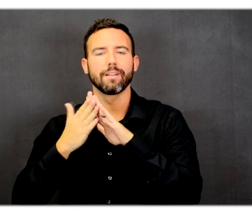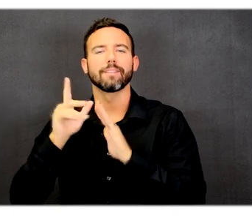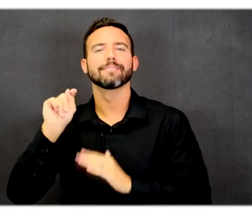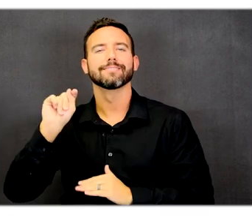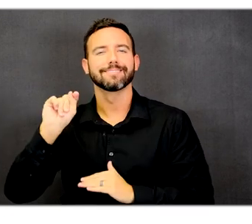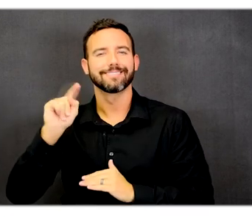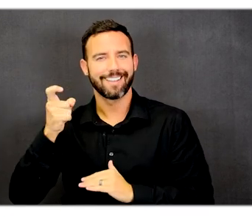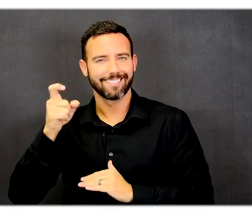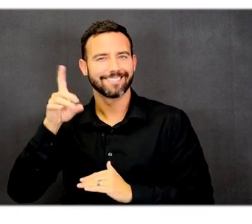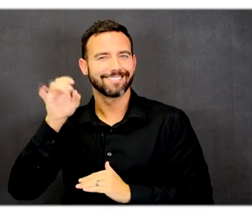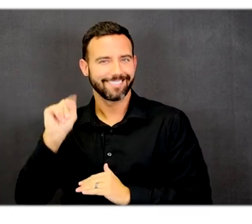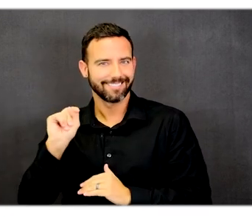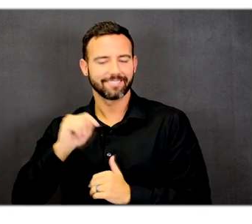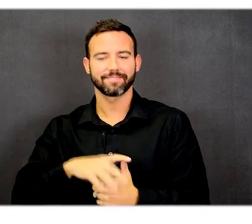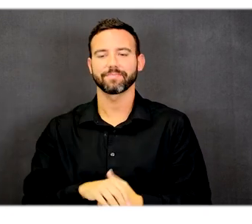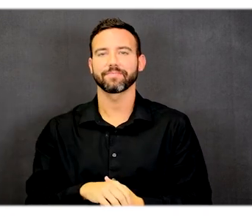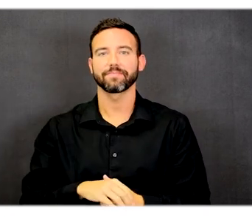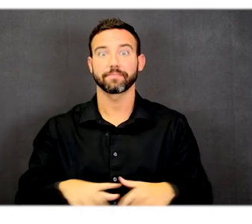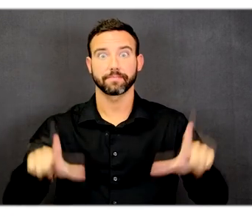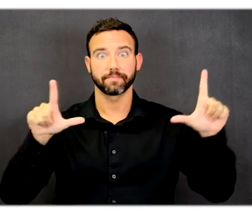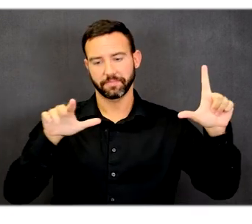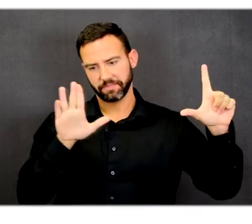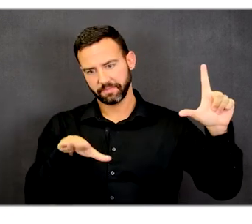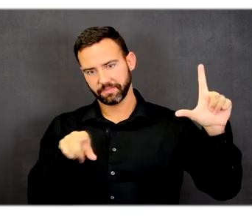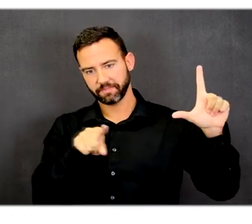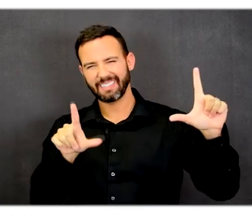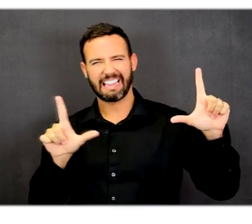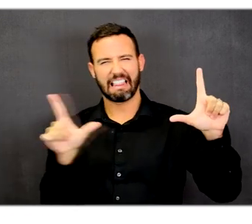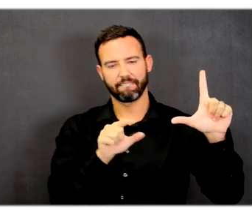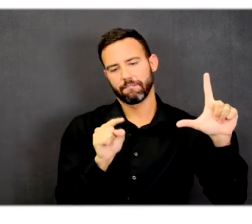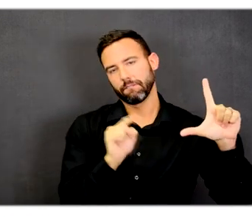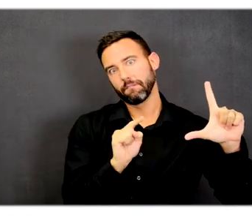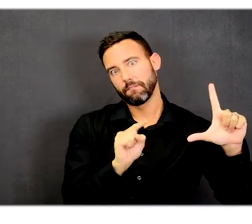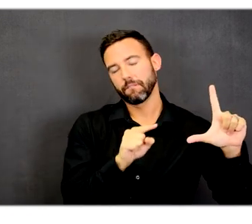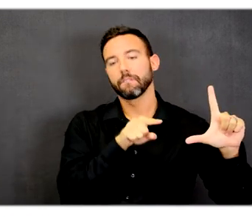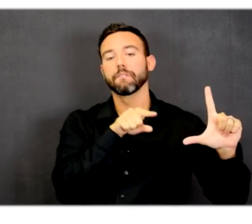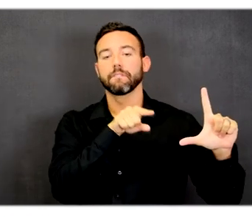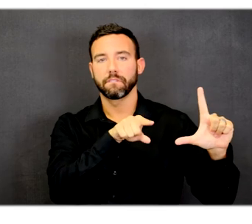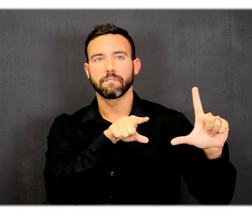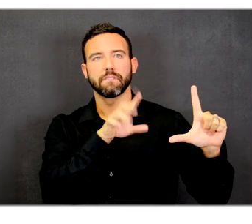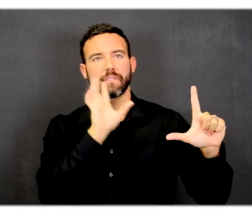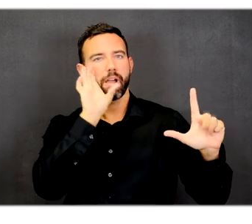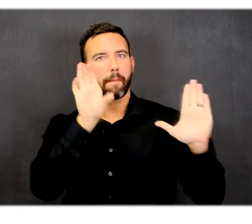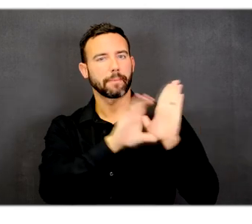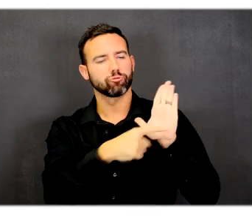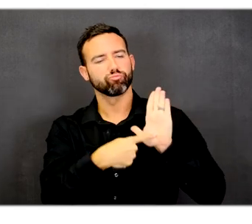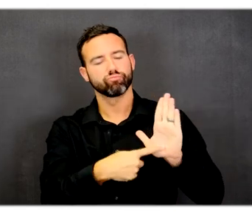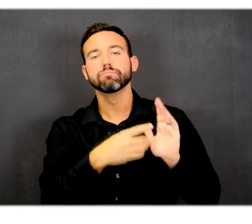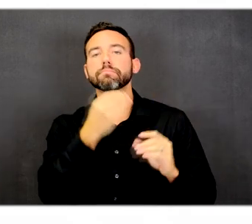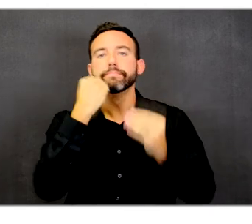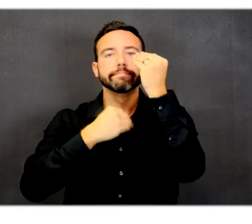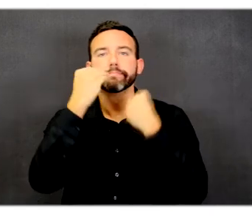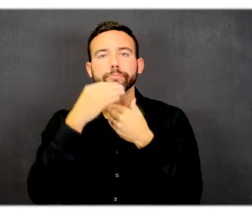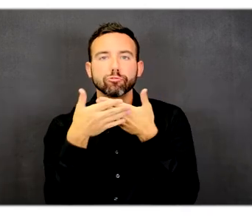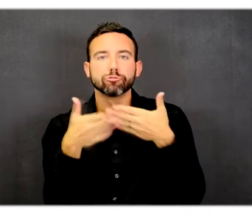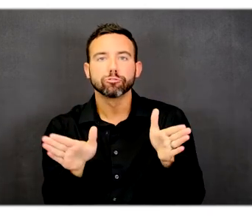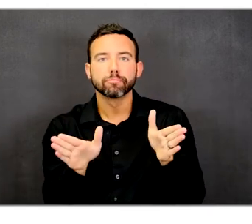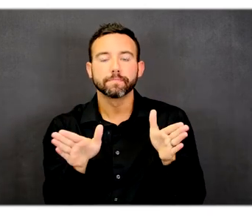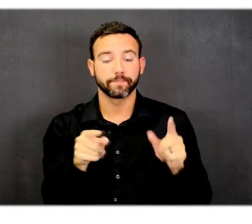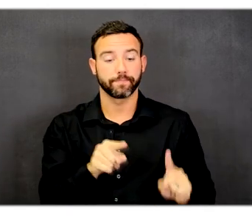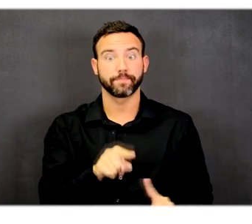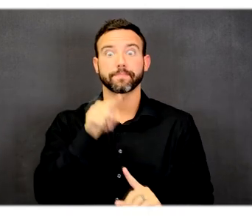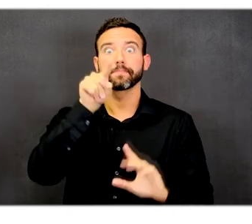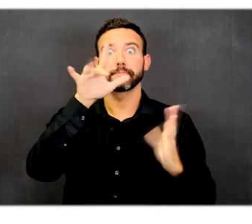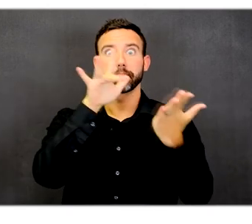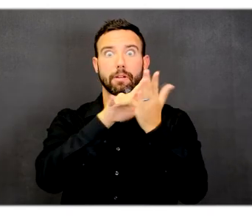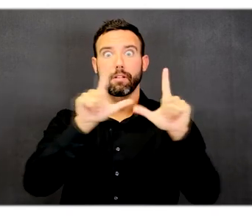This This At the bottom of the page, the first picture to the left is a rendering of a dining room. The picture in the middle